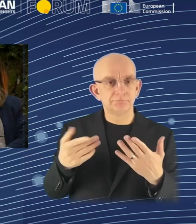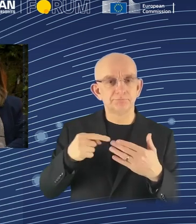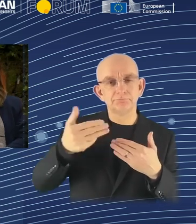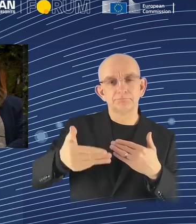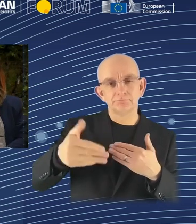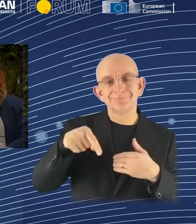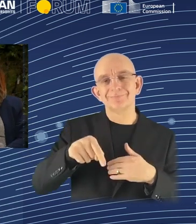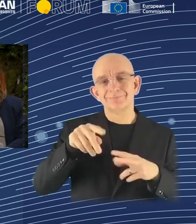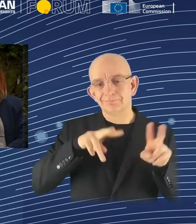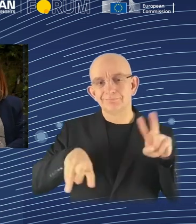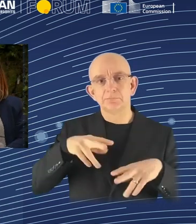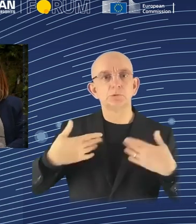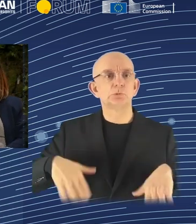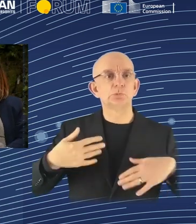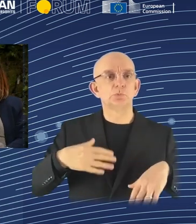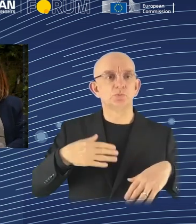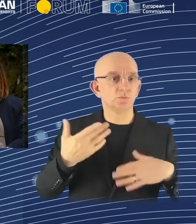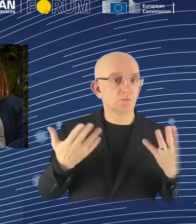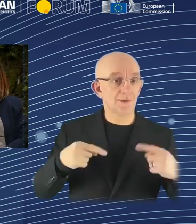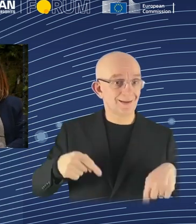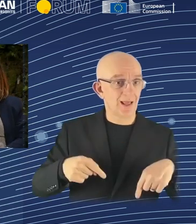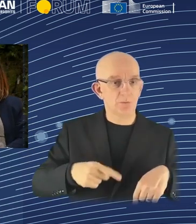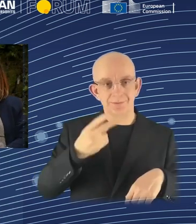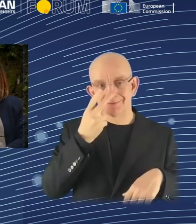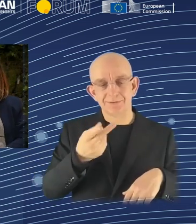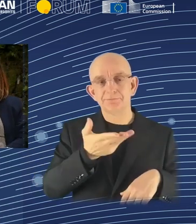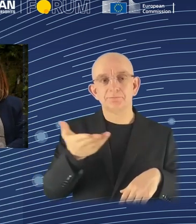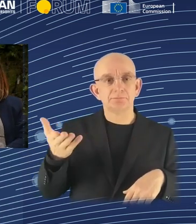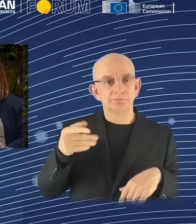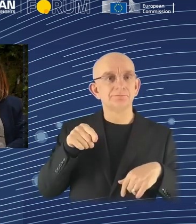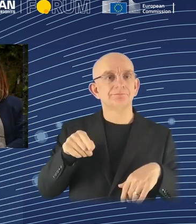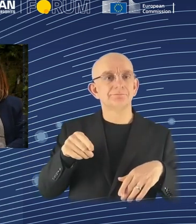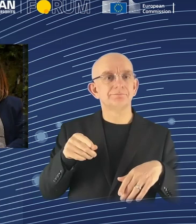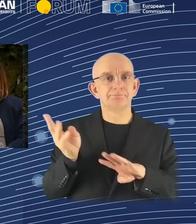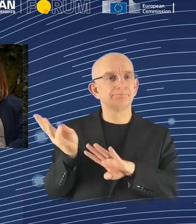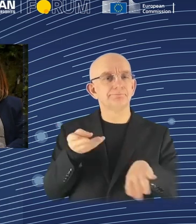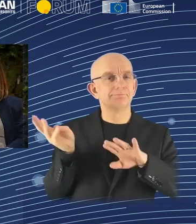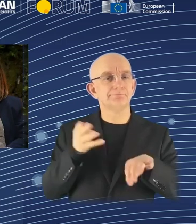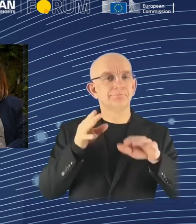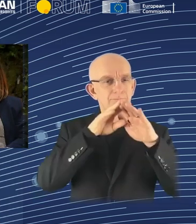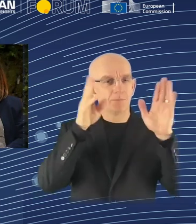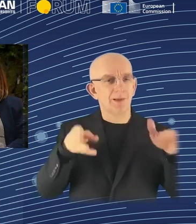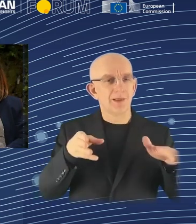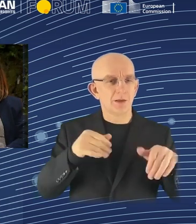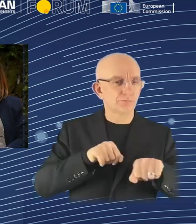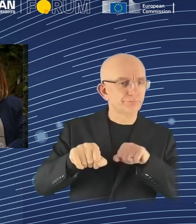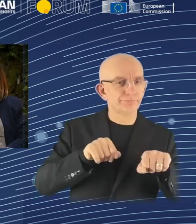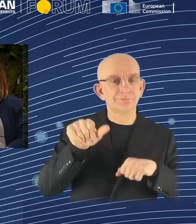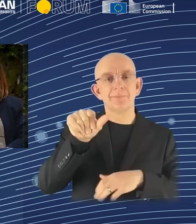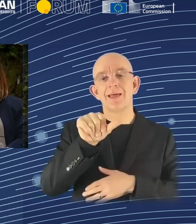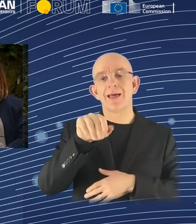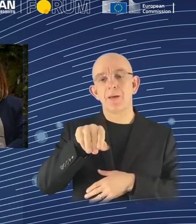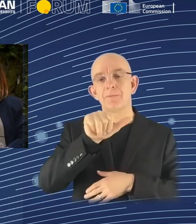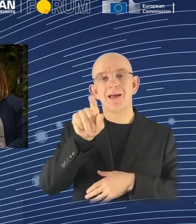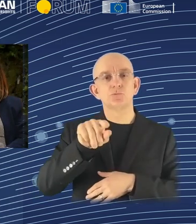is warehouse operations. For example, Amazon runs warehouses and I think they employ approximately a